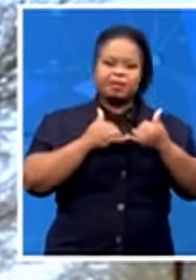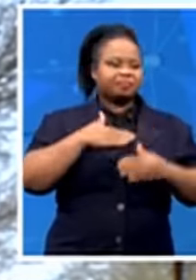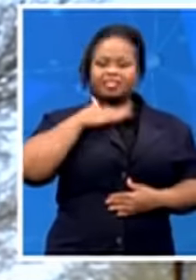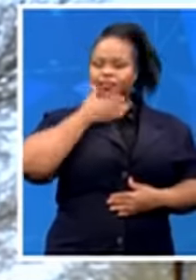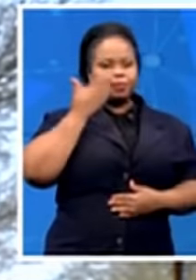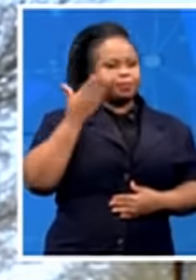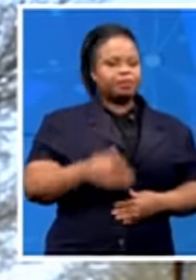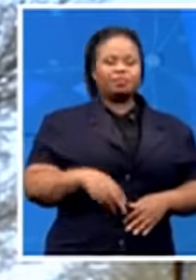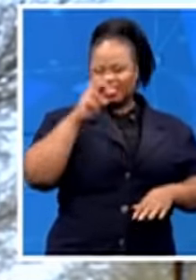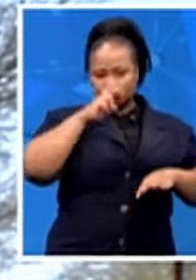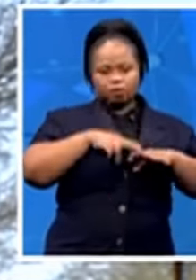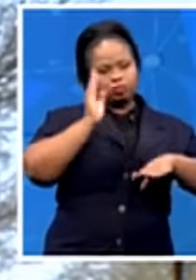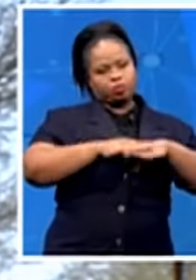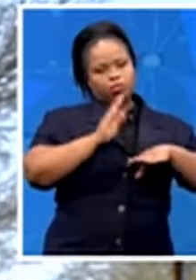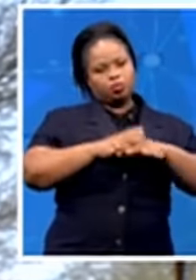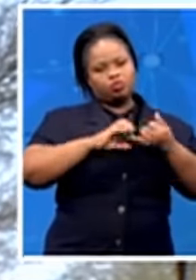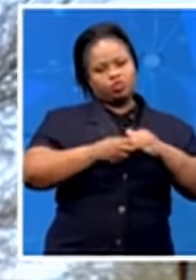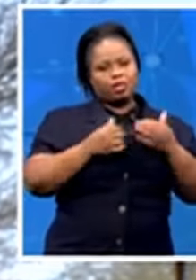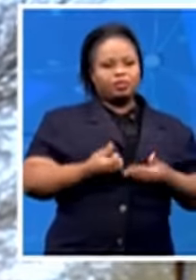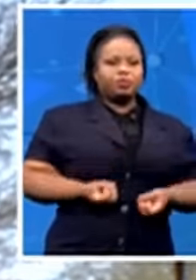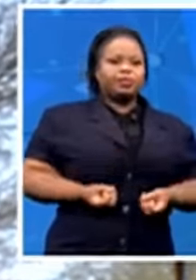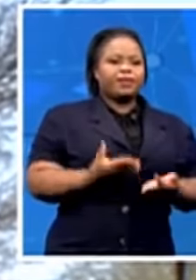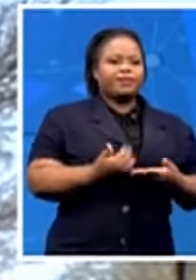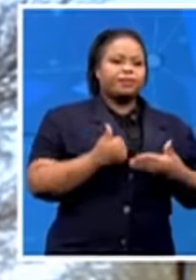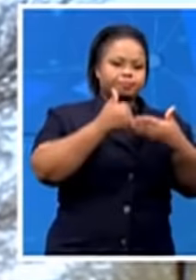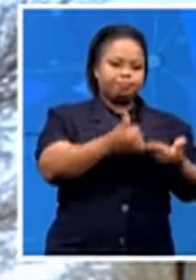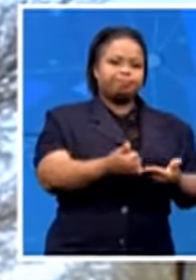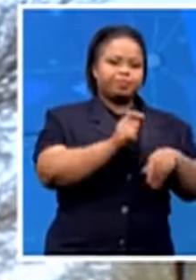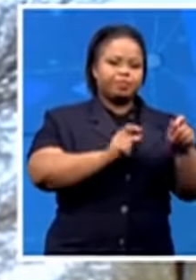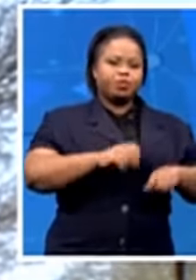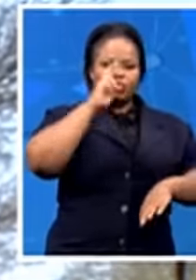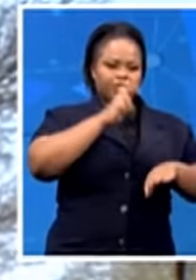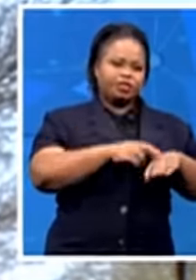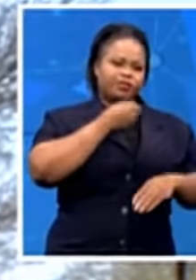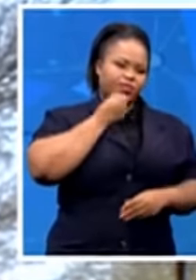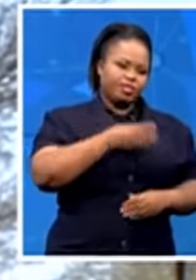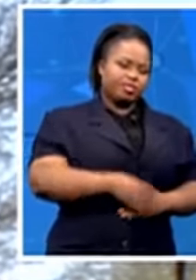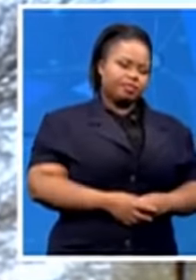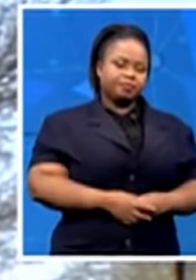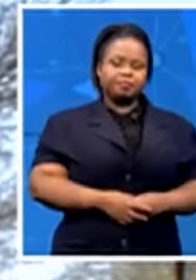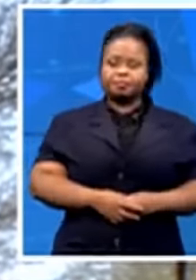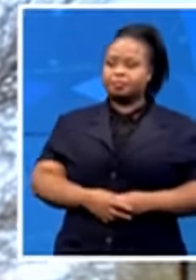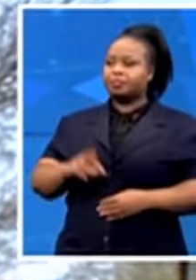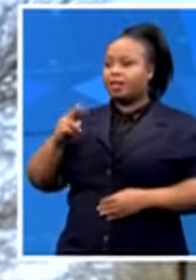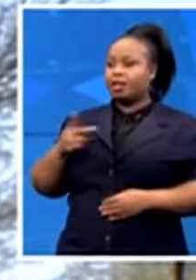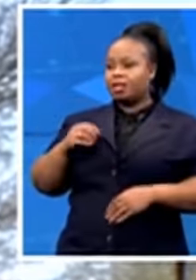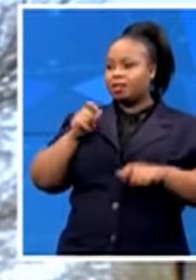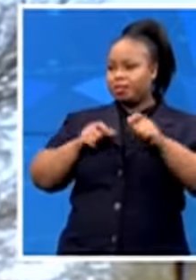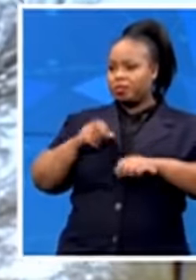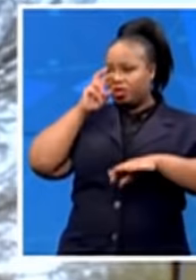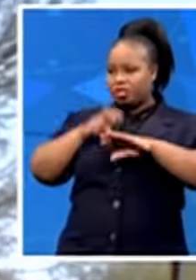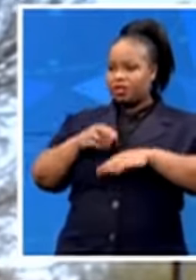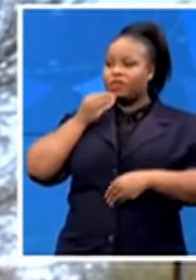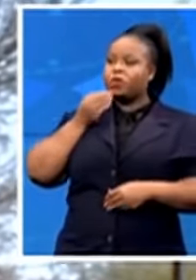to assist those that are in need. And some of those that are in need are our elderly citizens who are here.